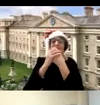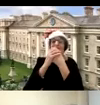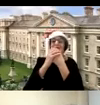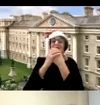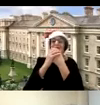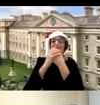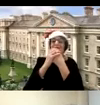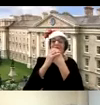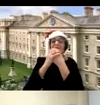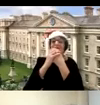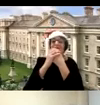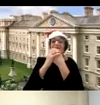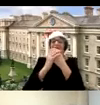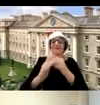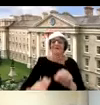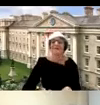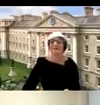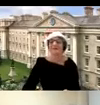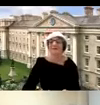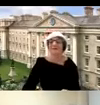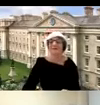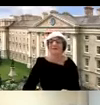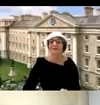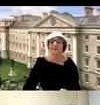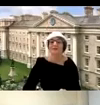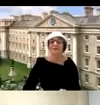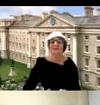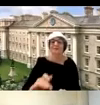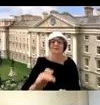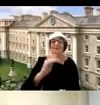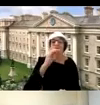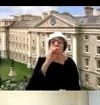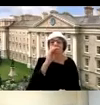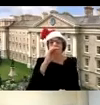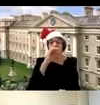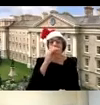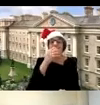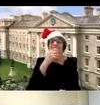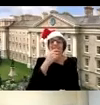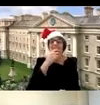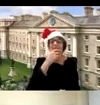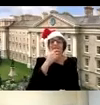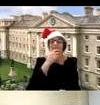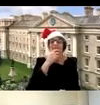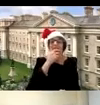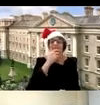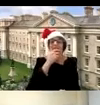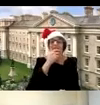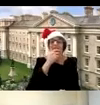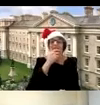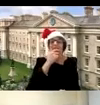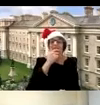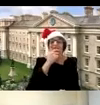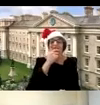that has always been the way that we enjoy uh delighting other people more than we enjoy getting stuff ourselves so